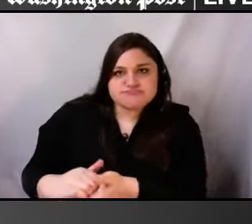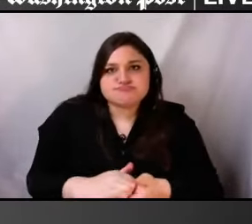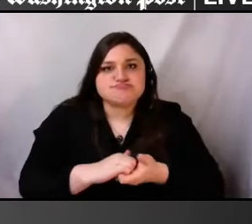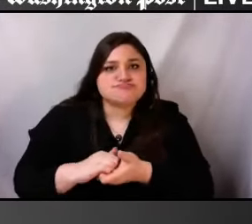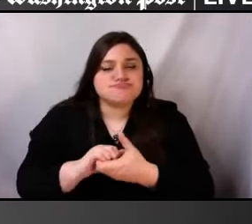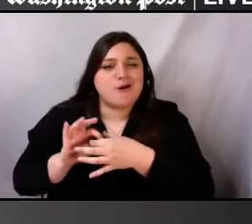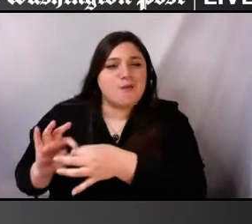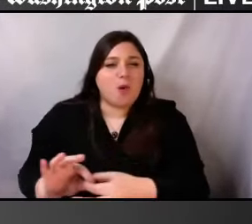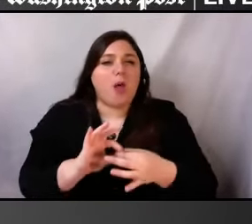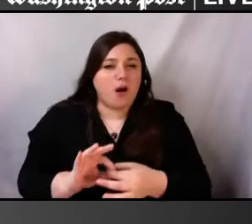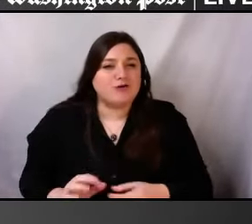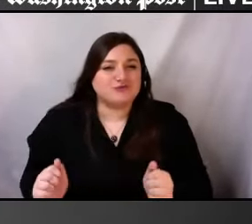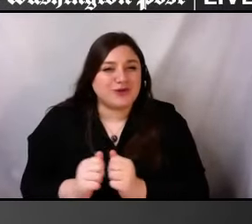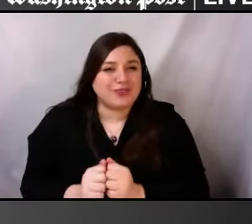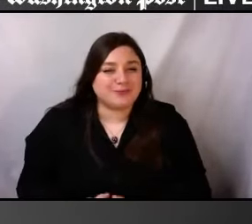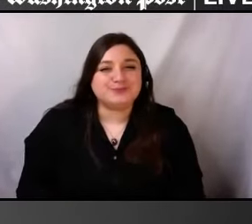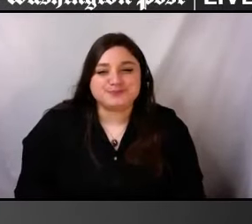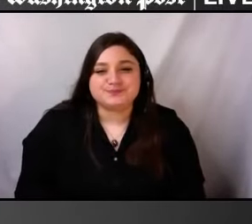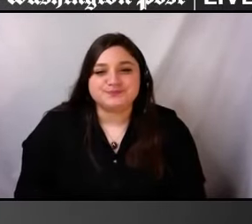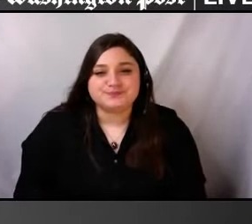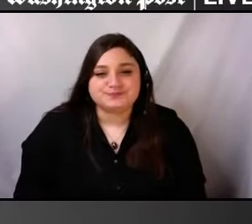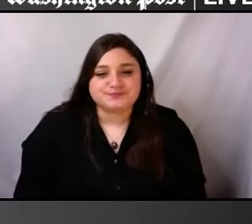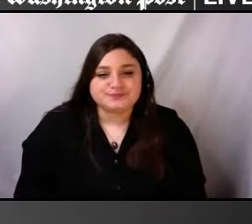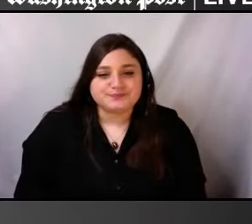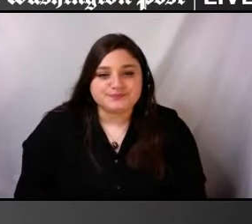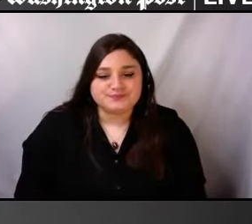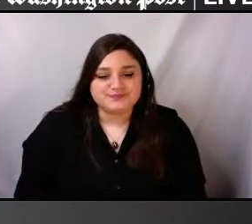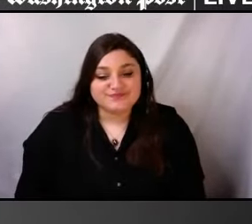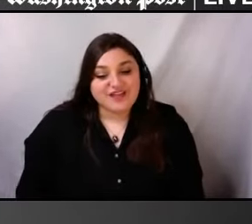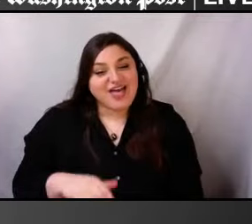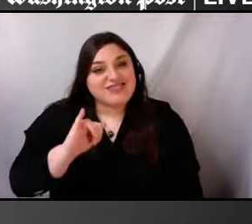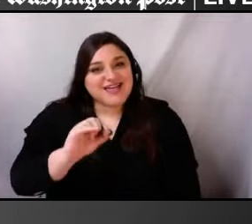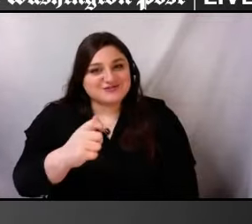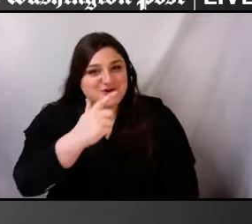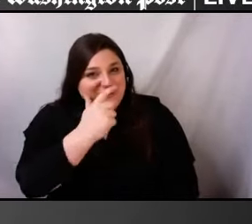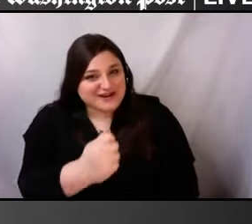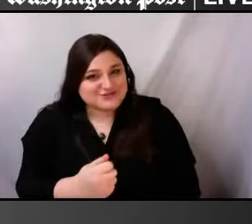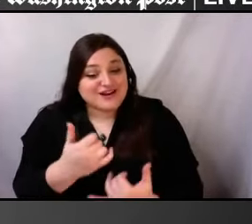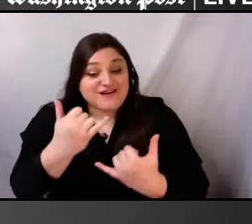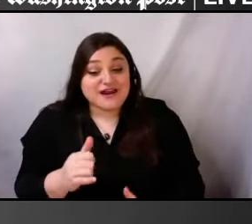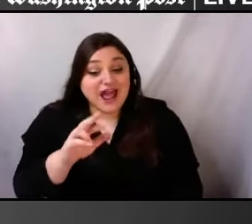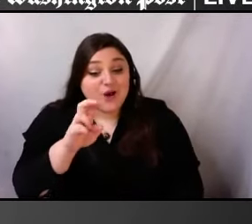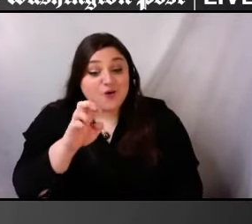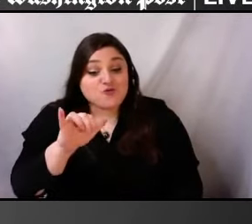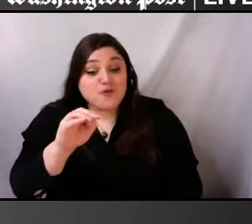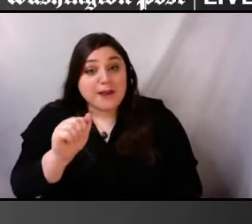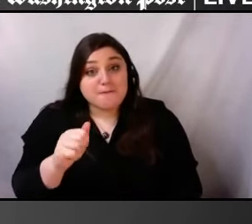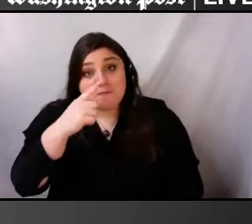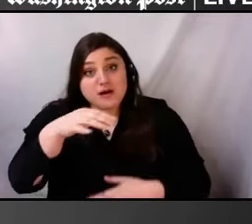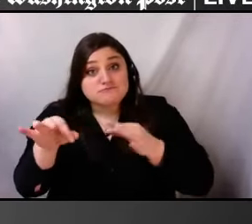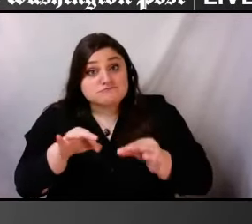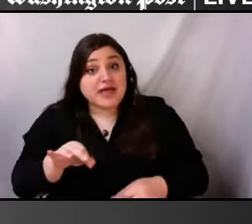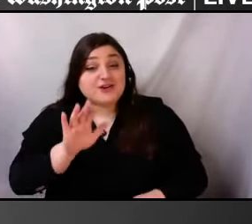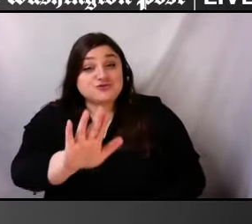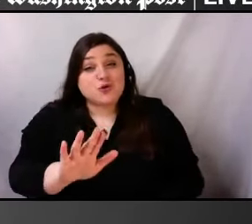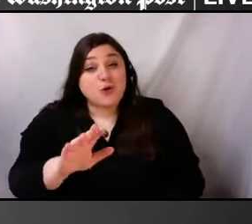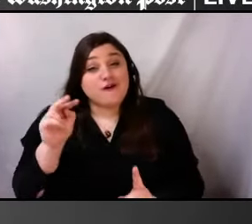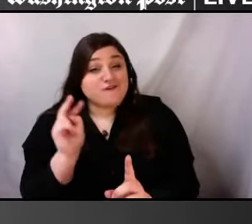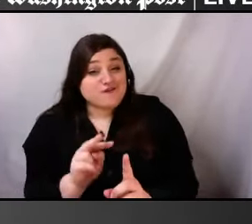Ramah, that's so interesting. Maybe you can tell from your perspective the meaning of how important language is in this discussion.